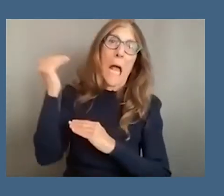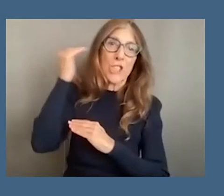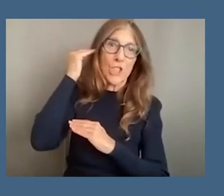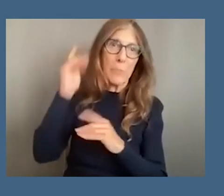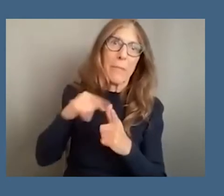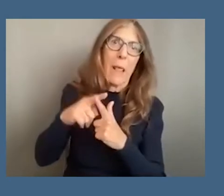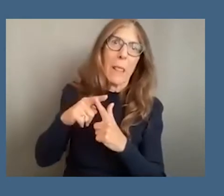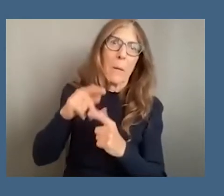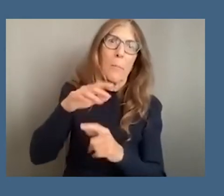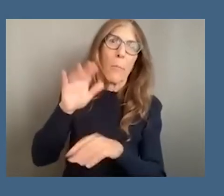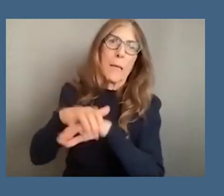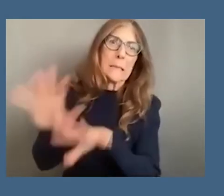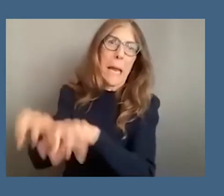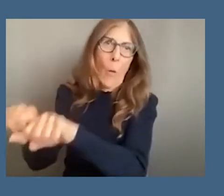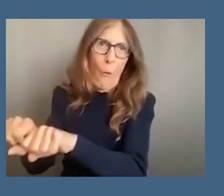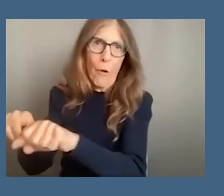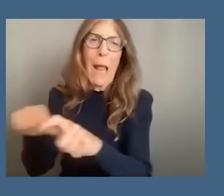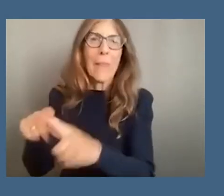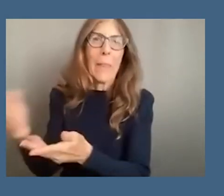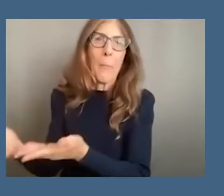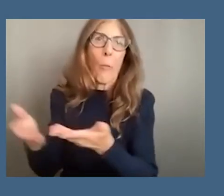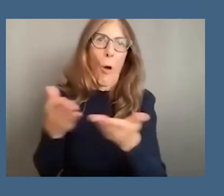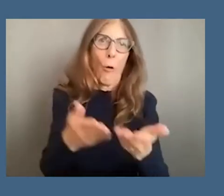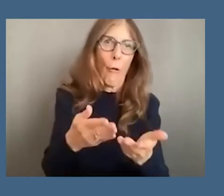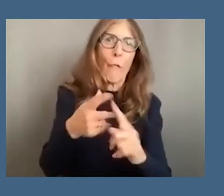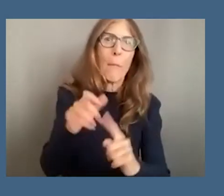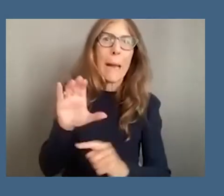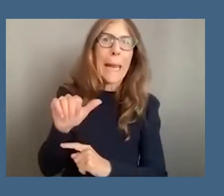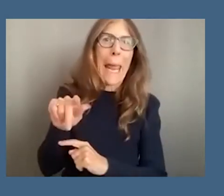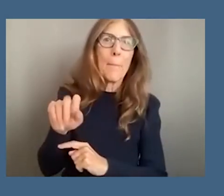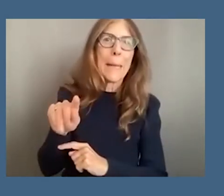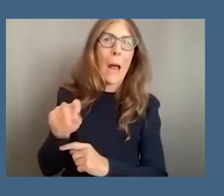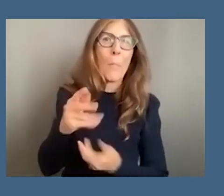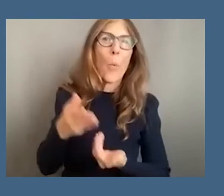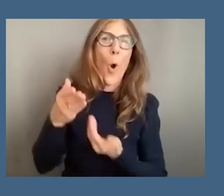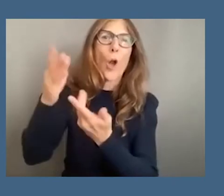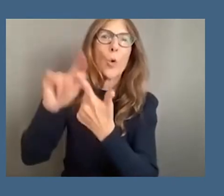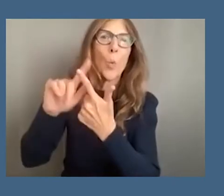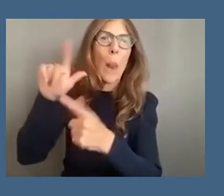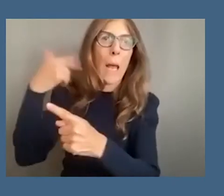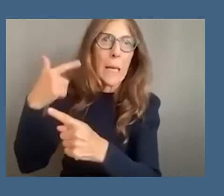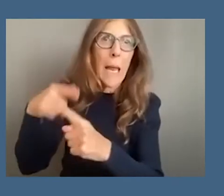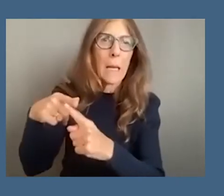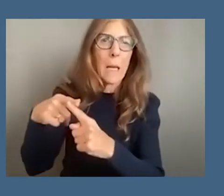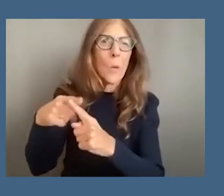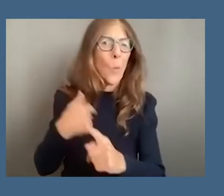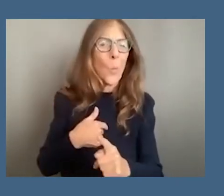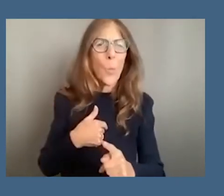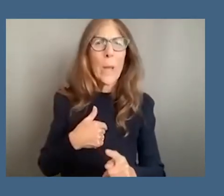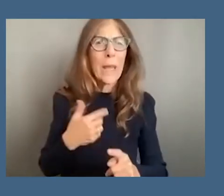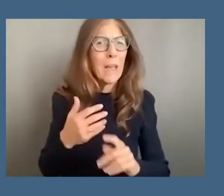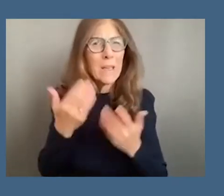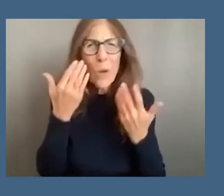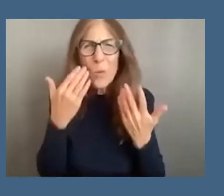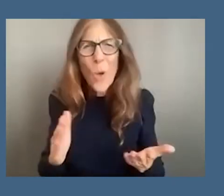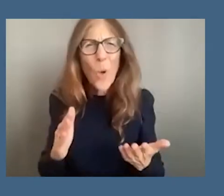uh sarah bartman was transported from cape town to london uh we actually have no clear evidence as to